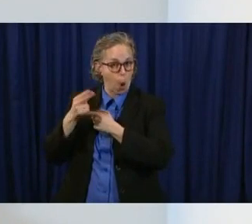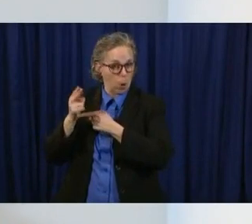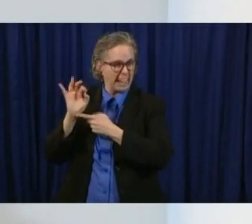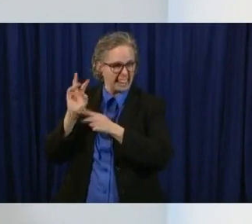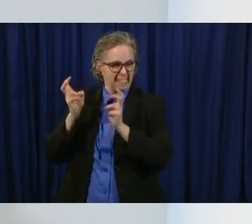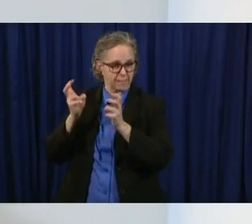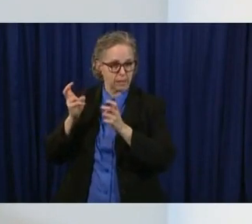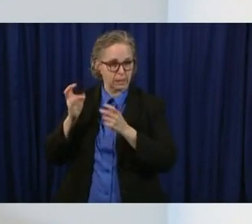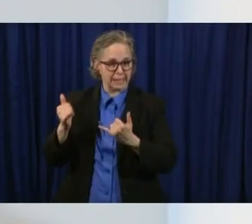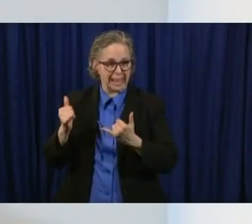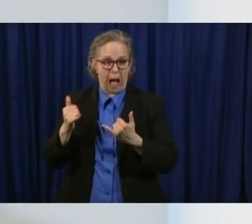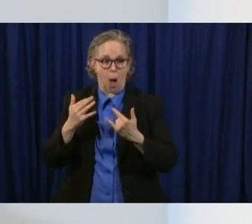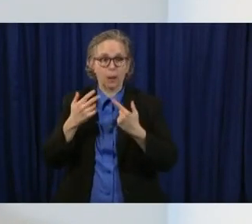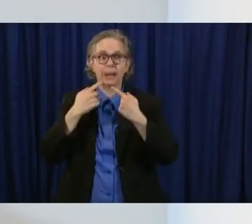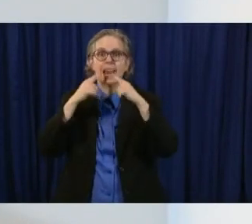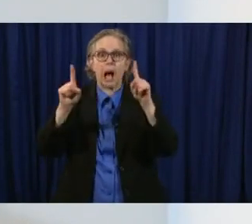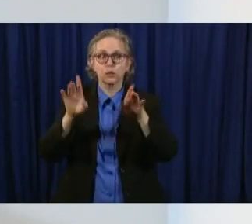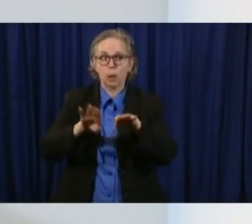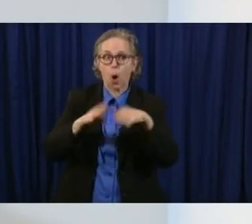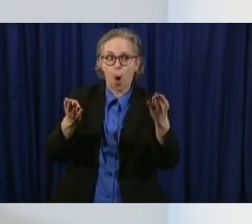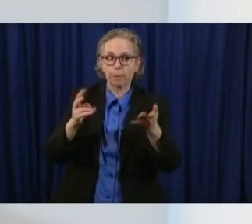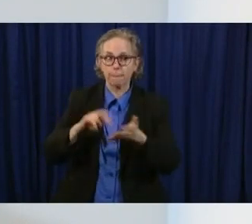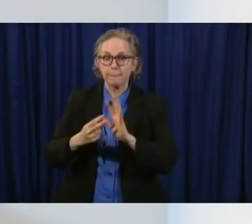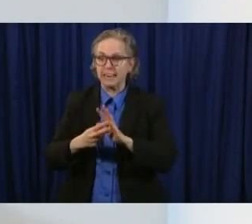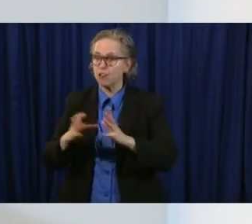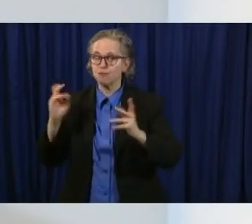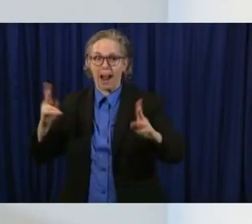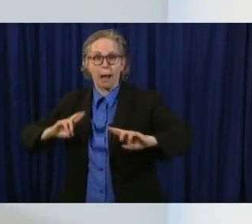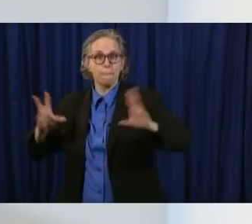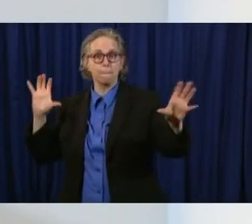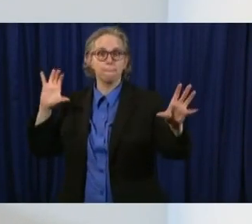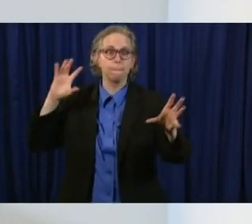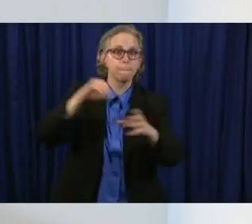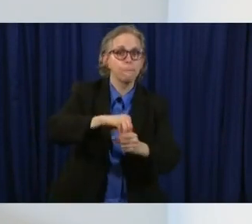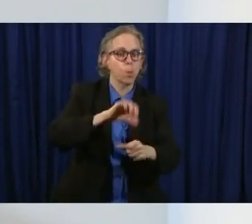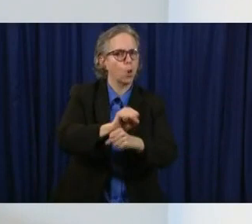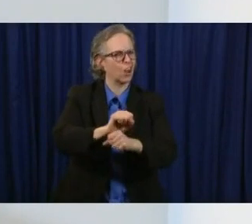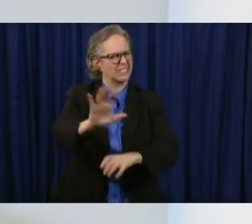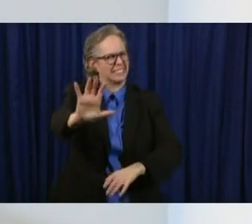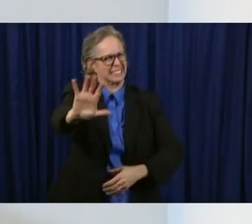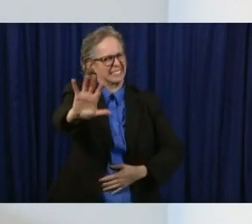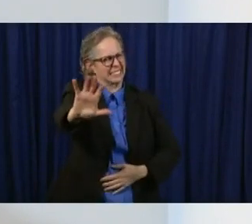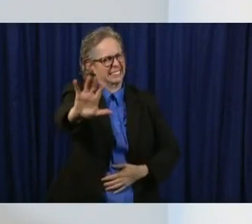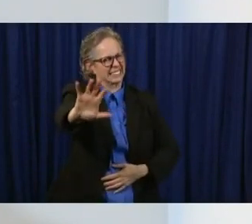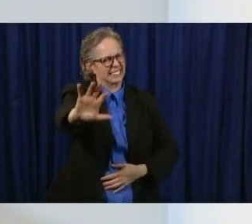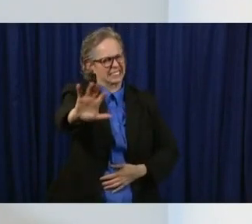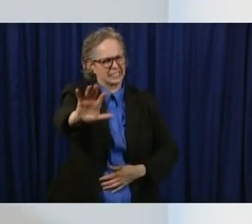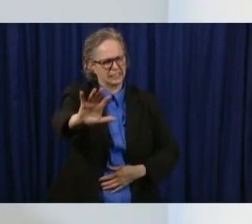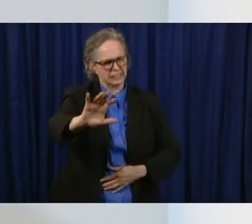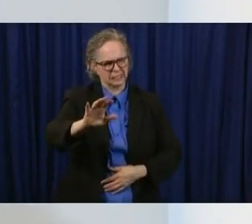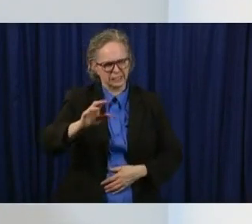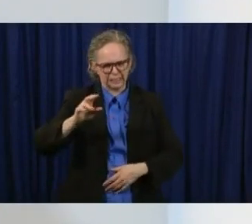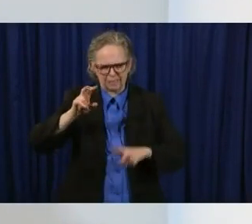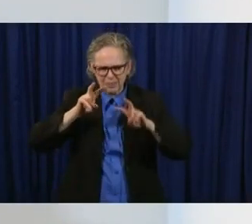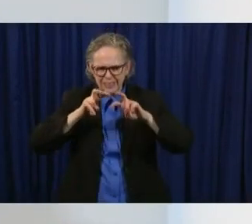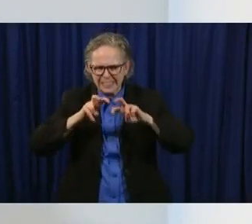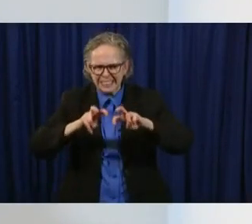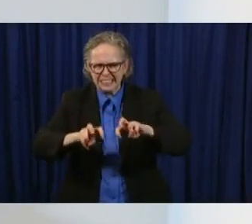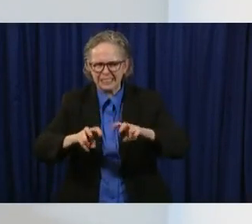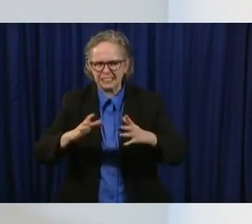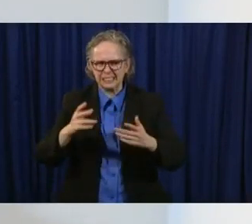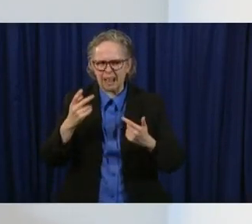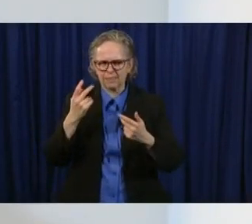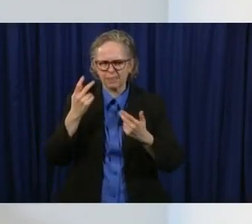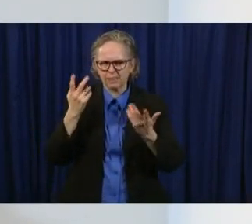to have jobs because you got to build you got to build um a customer base you got to build a market for your products and that's going to take time